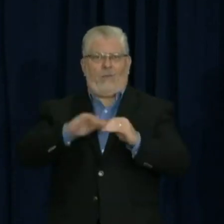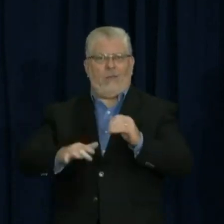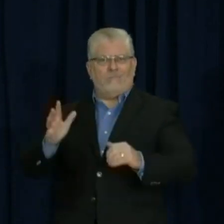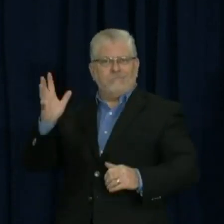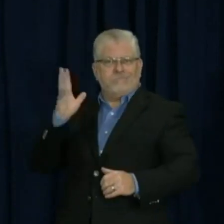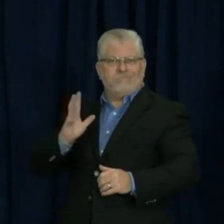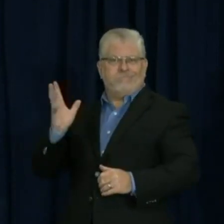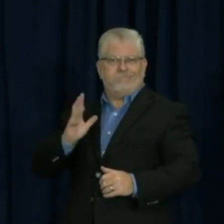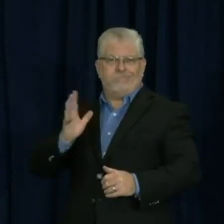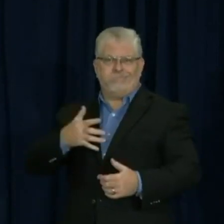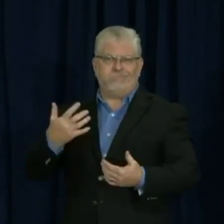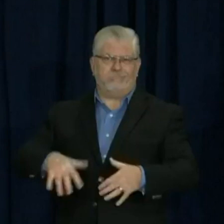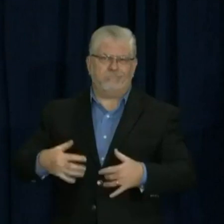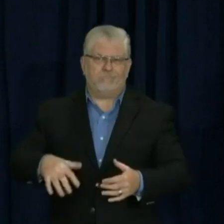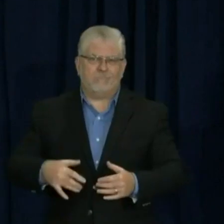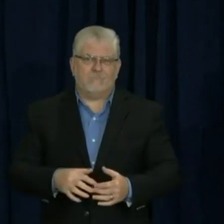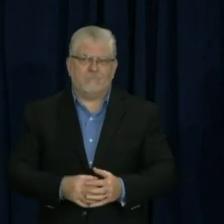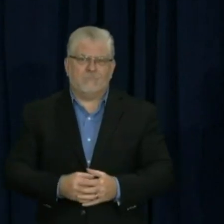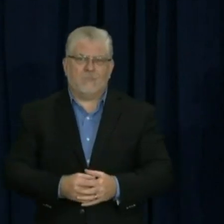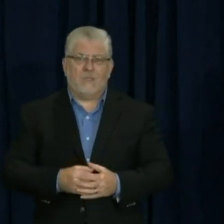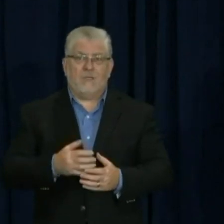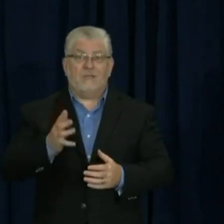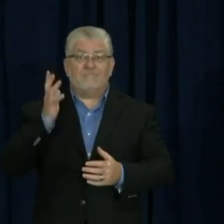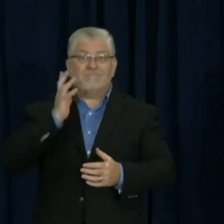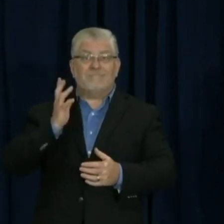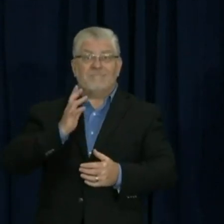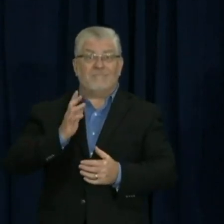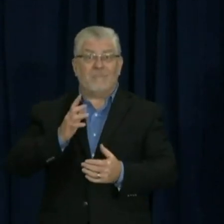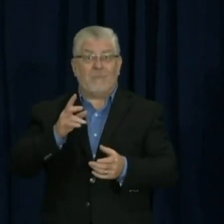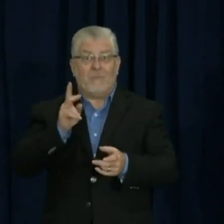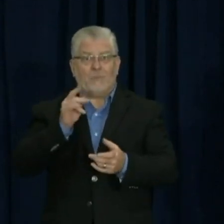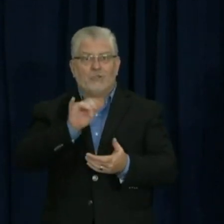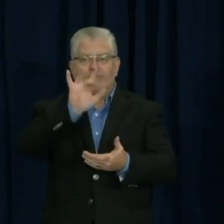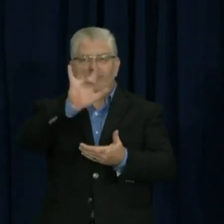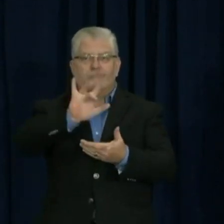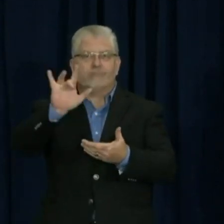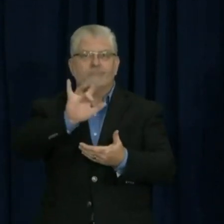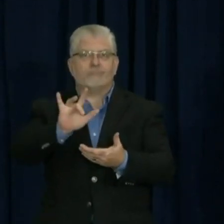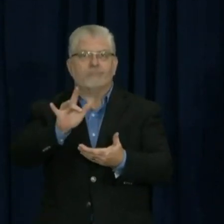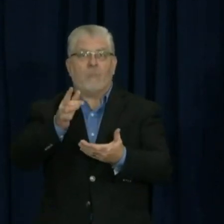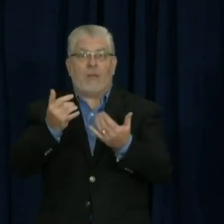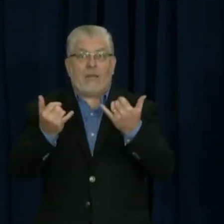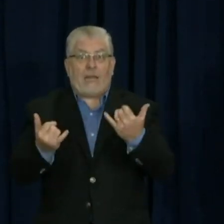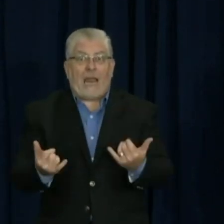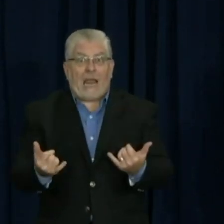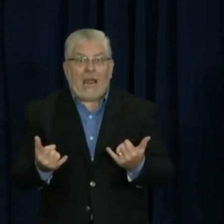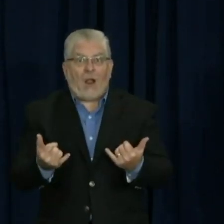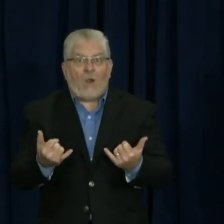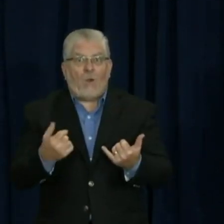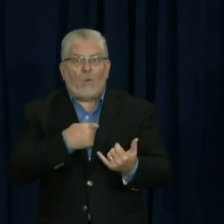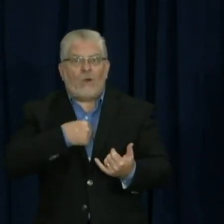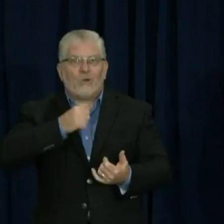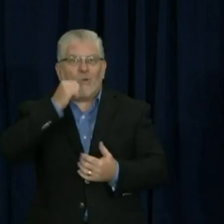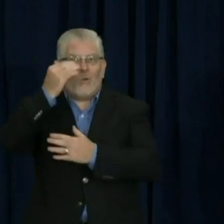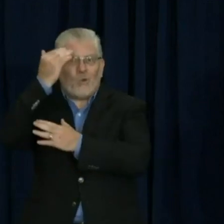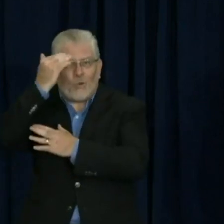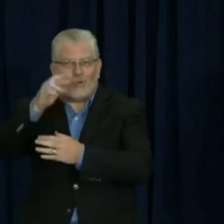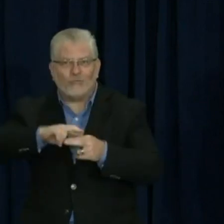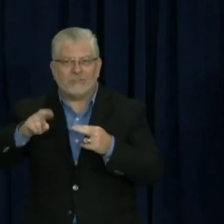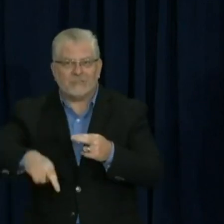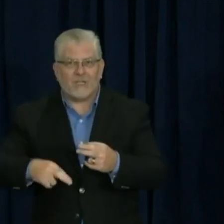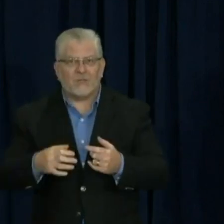in-person voting. So we may not know the results even today, but the most important thing is that we have accurate results,